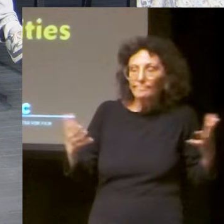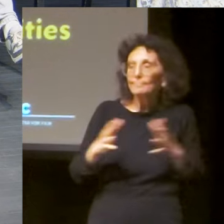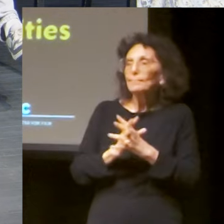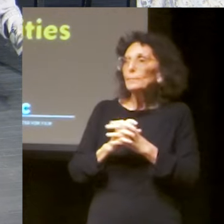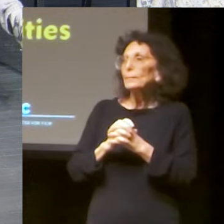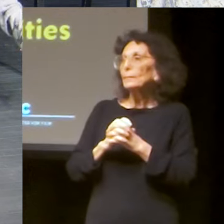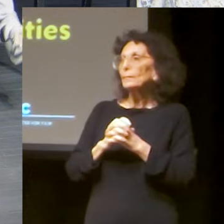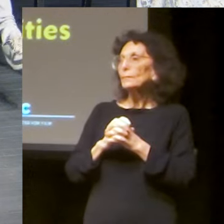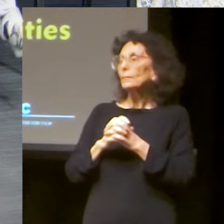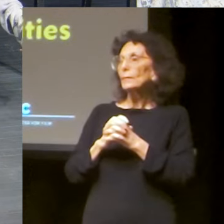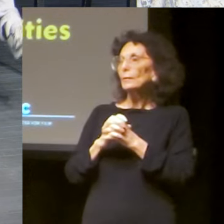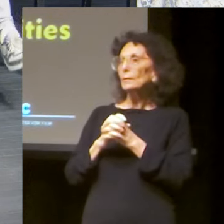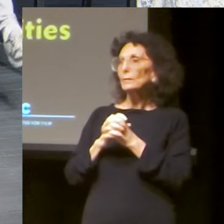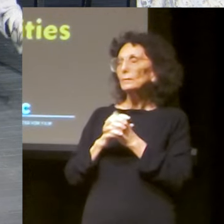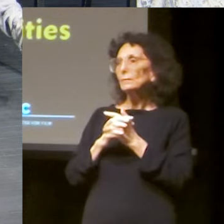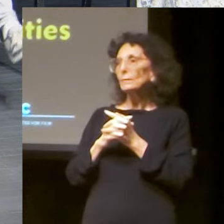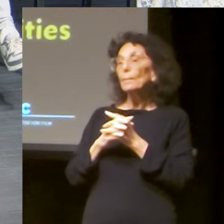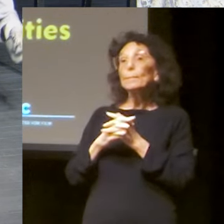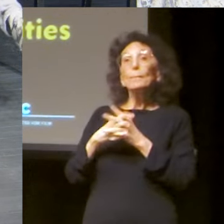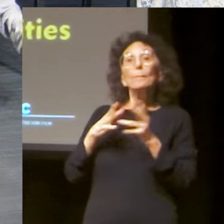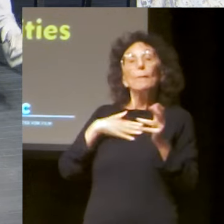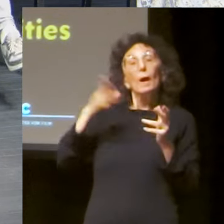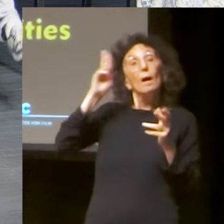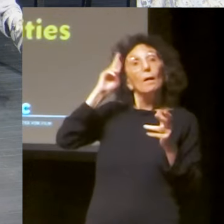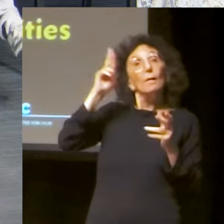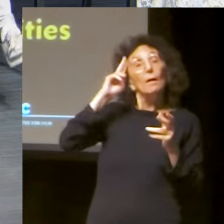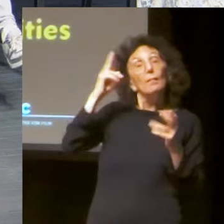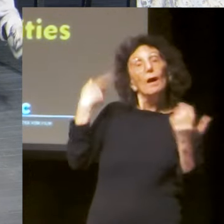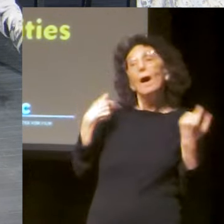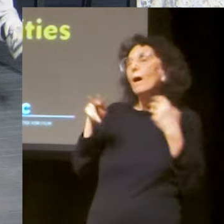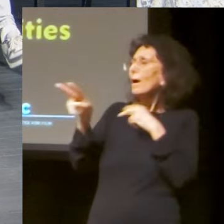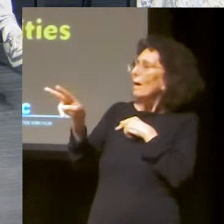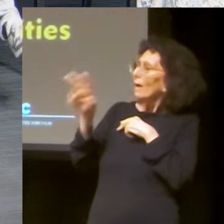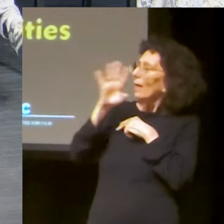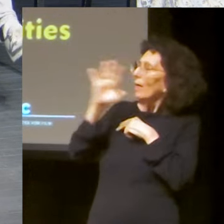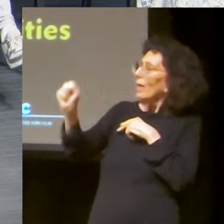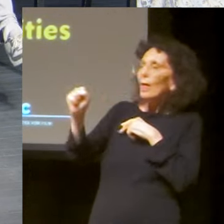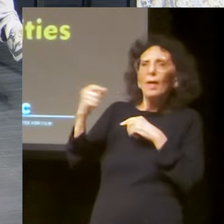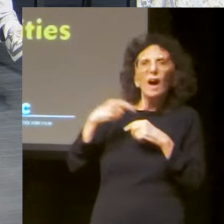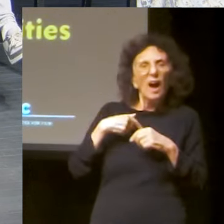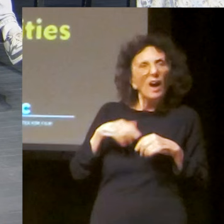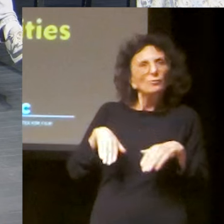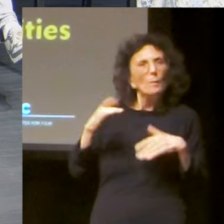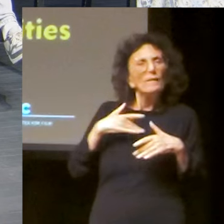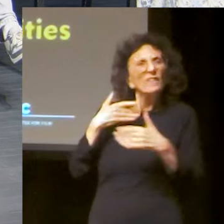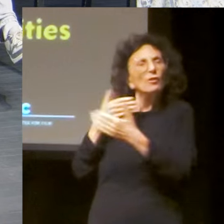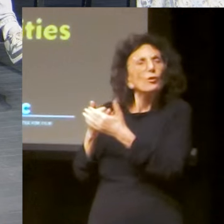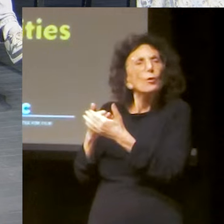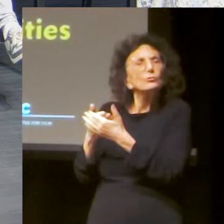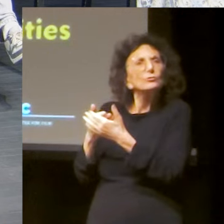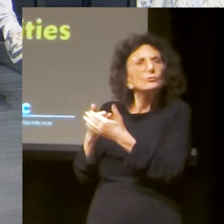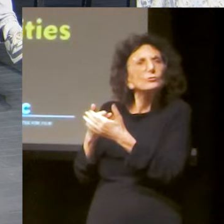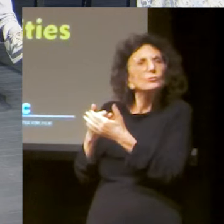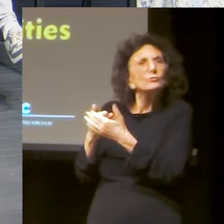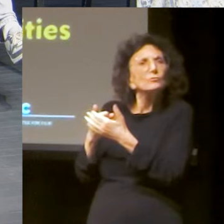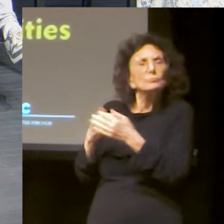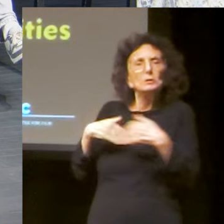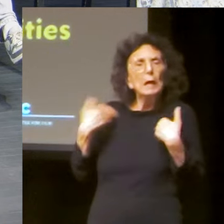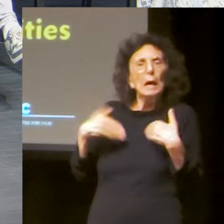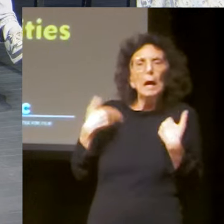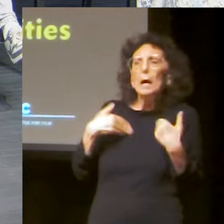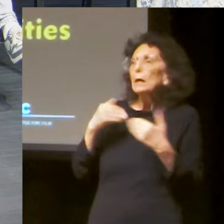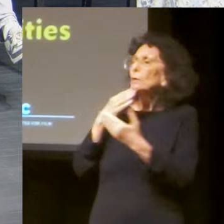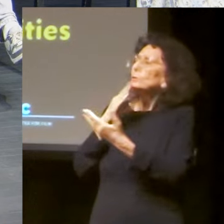spent the last 20 years with these three, three guys. Um, and, uh, you know,